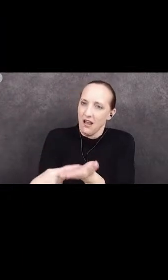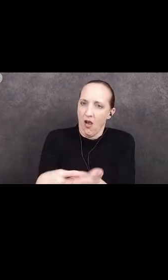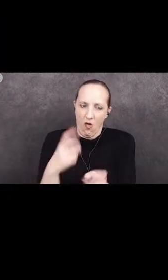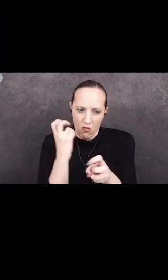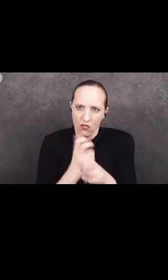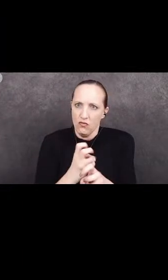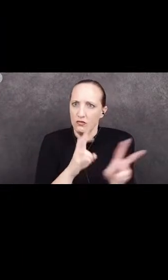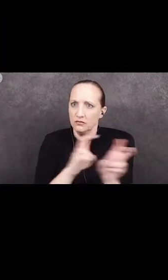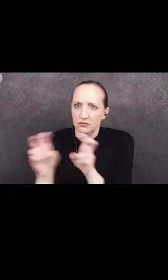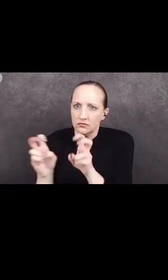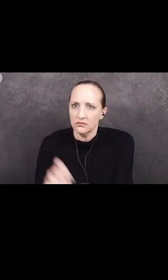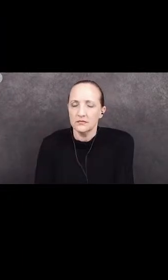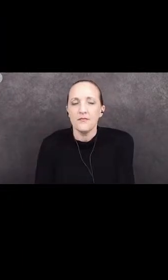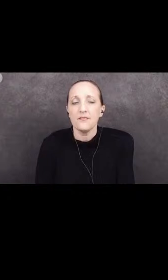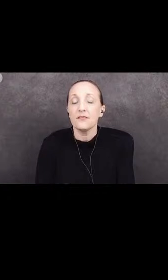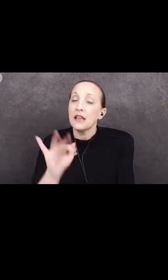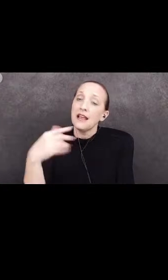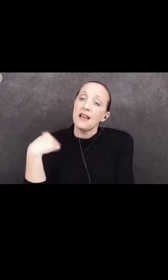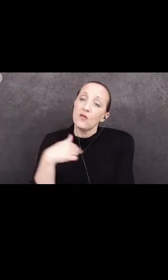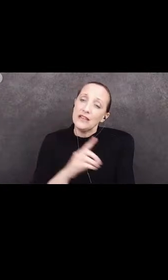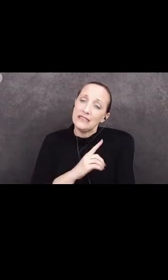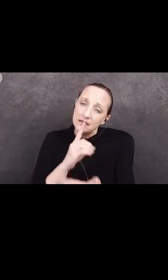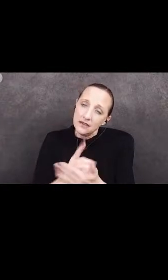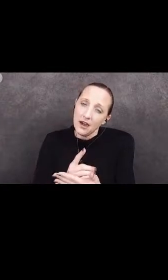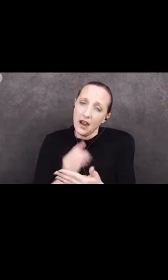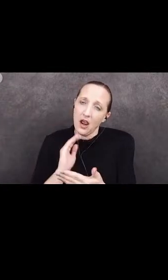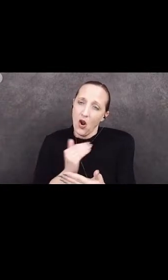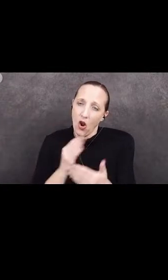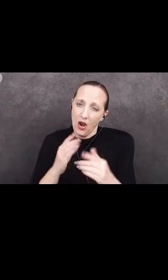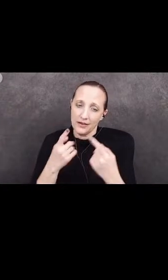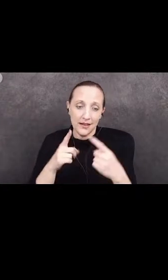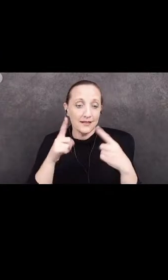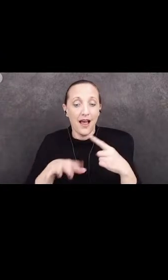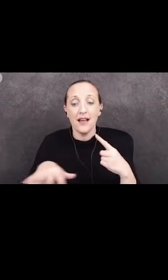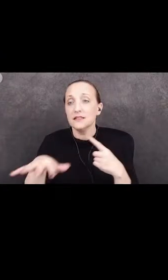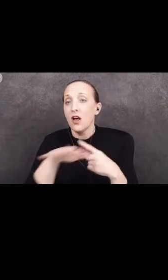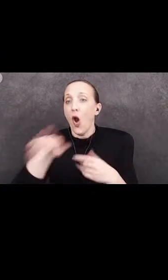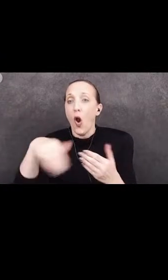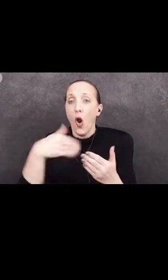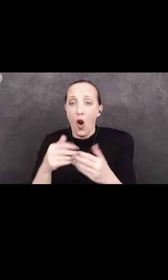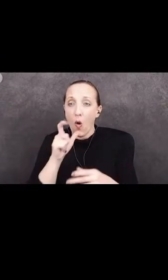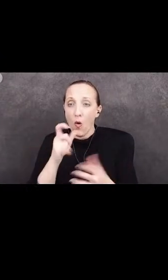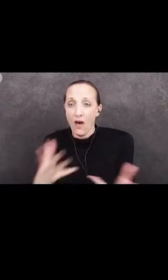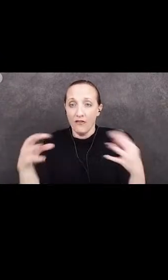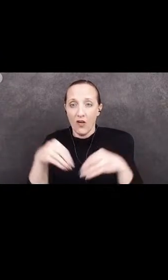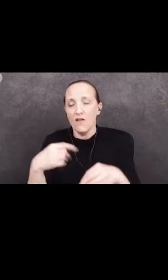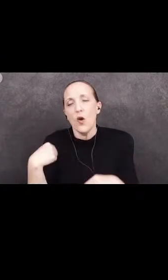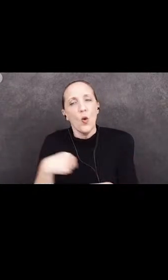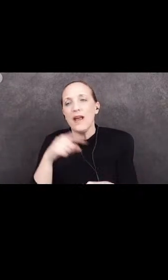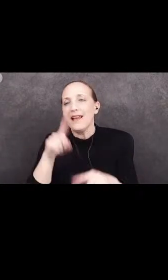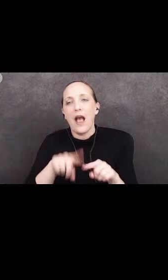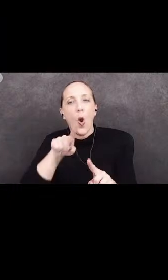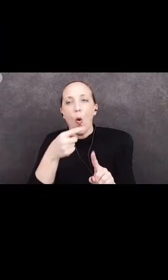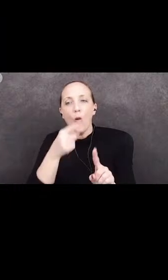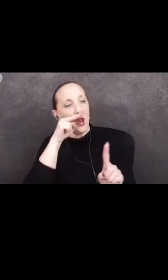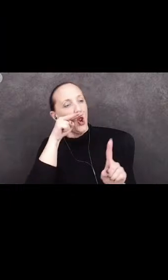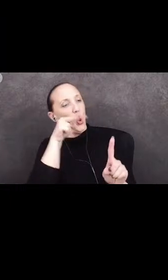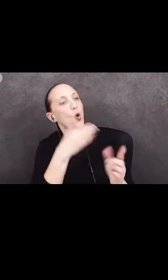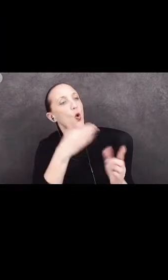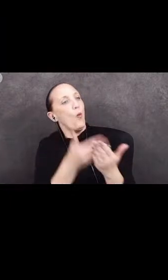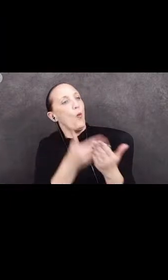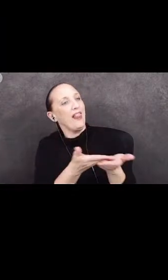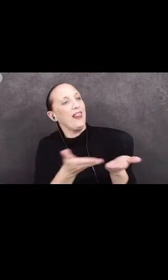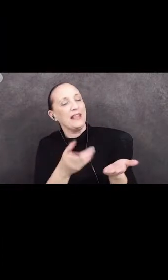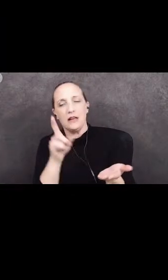dedicated to the success of all of our stakeholders, we cannot focus solely on what we have done well. Next slide.